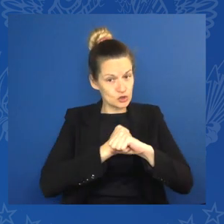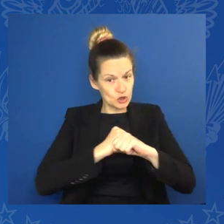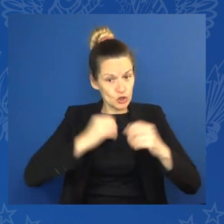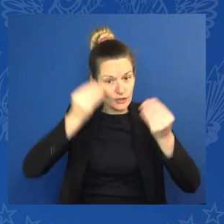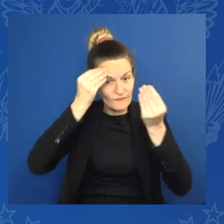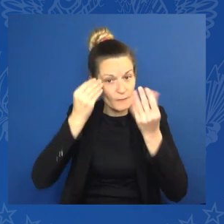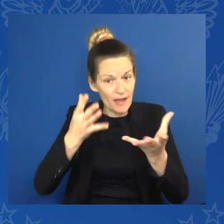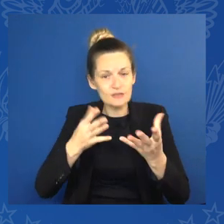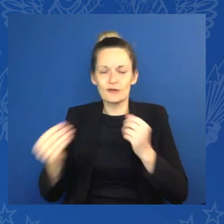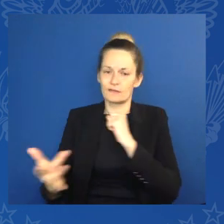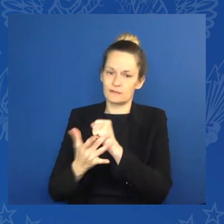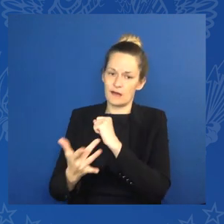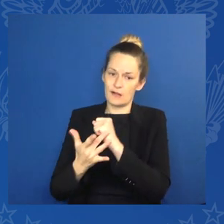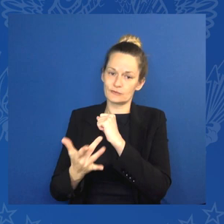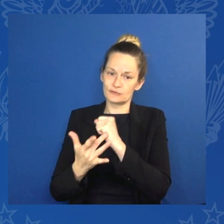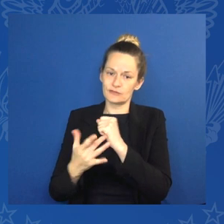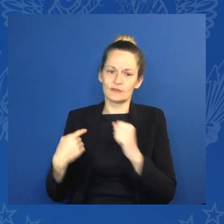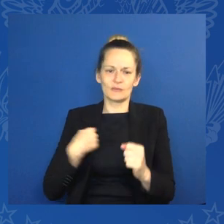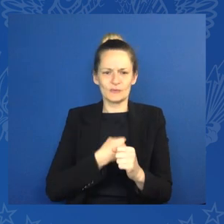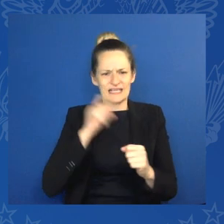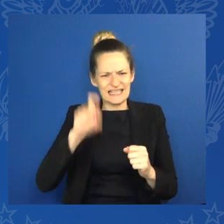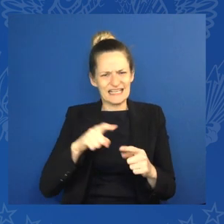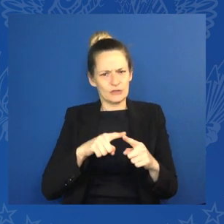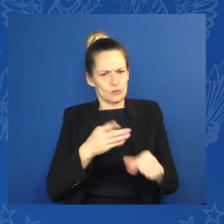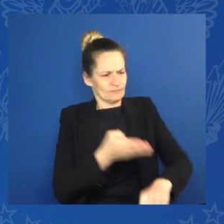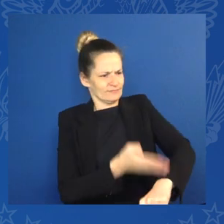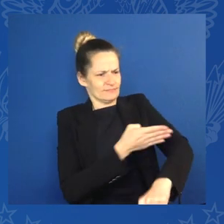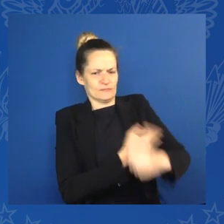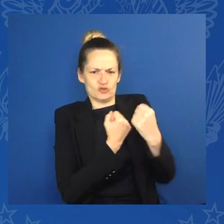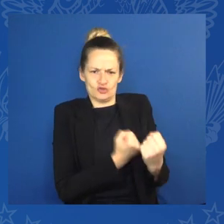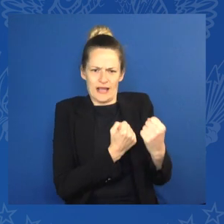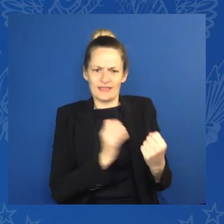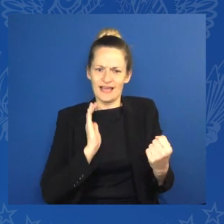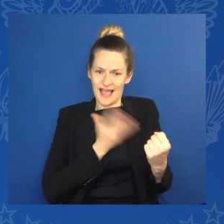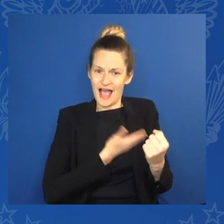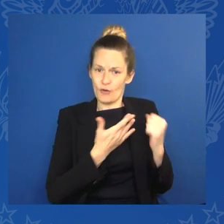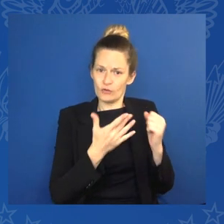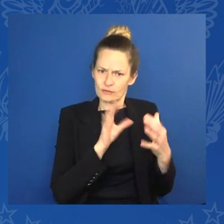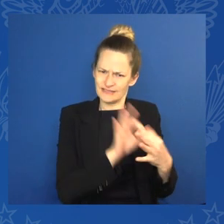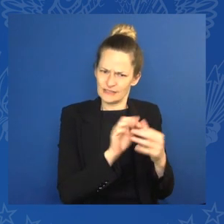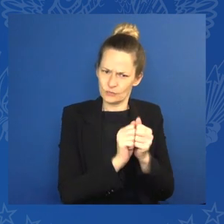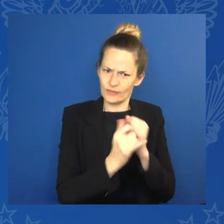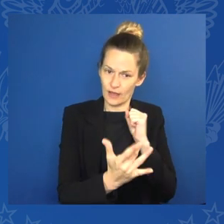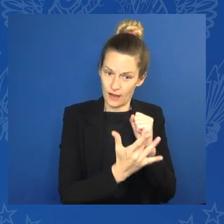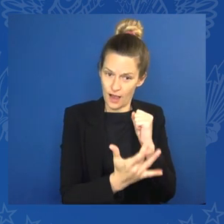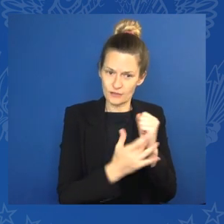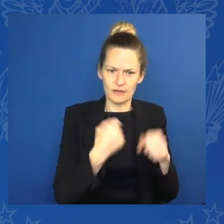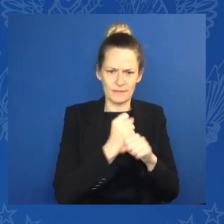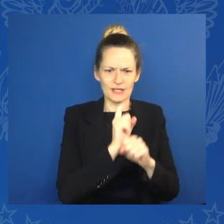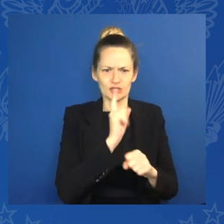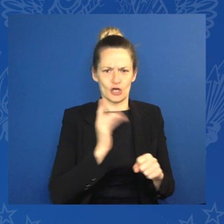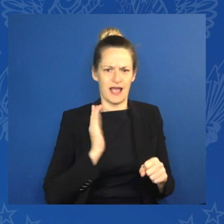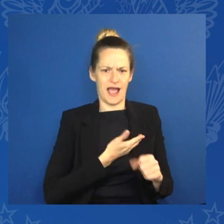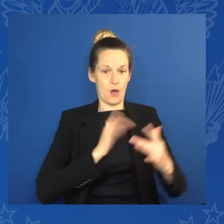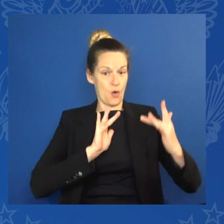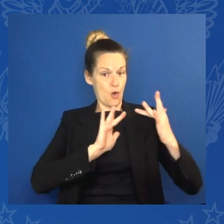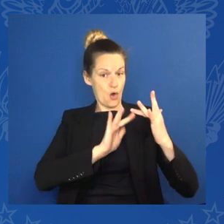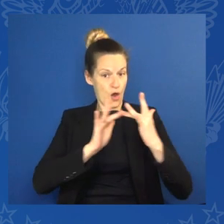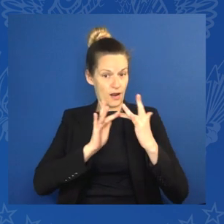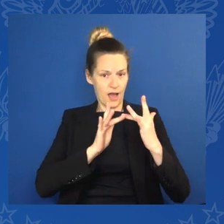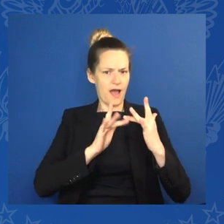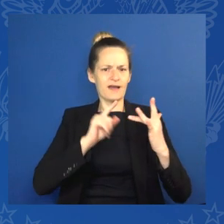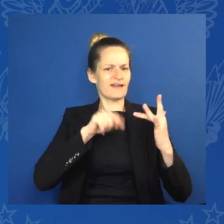strengthen the use of trusted technologies so that our online information cannot be used by autocrats to consolidate their power